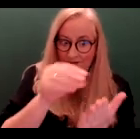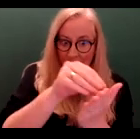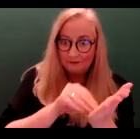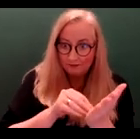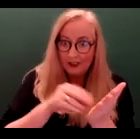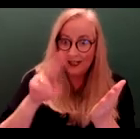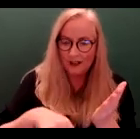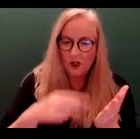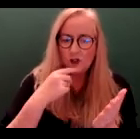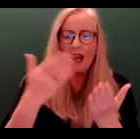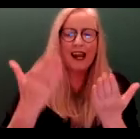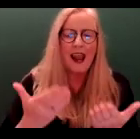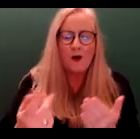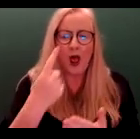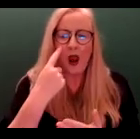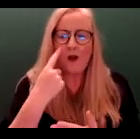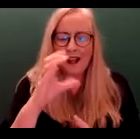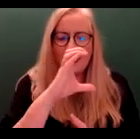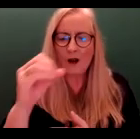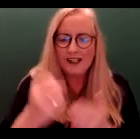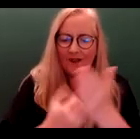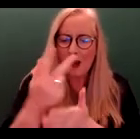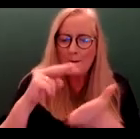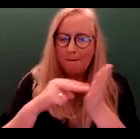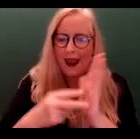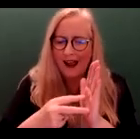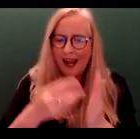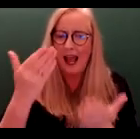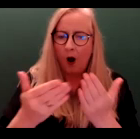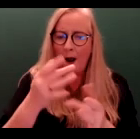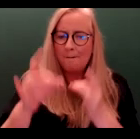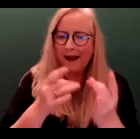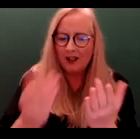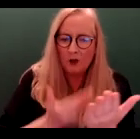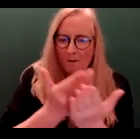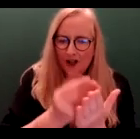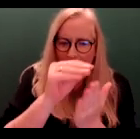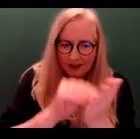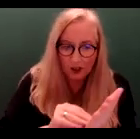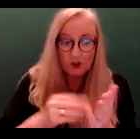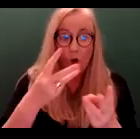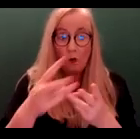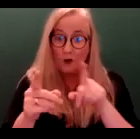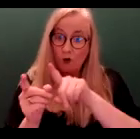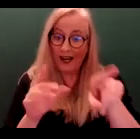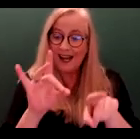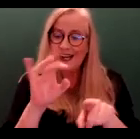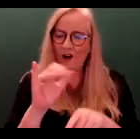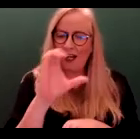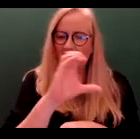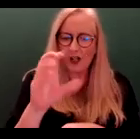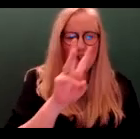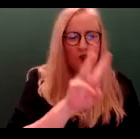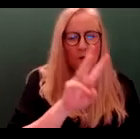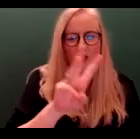So let's look at the county development plan and making a submission. When we go on to Kerry County Council www